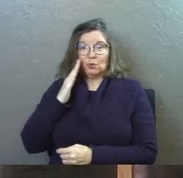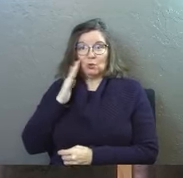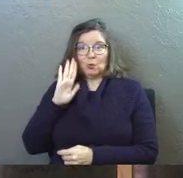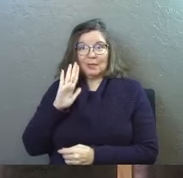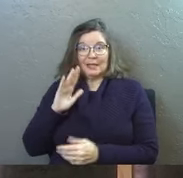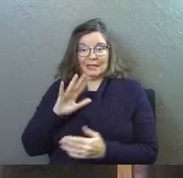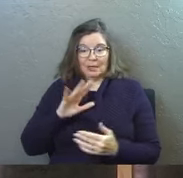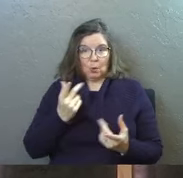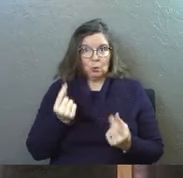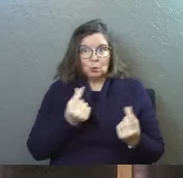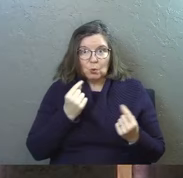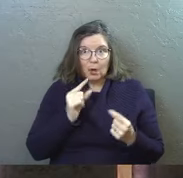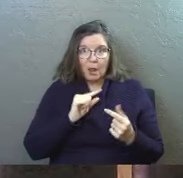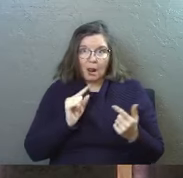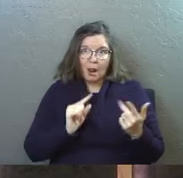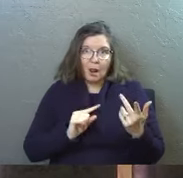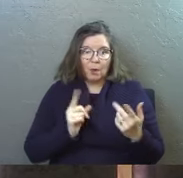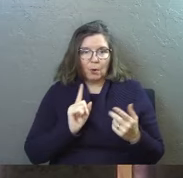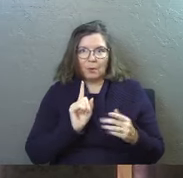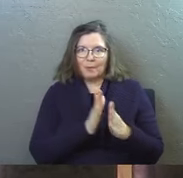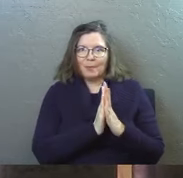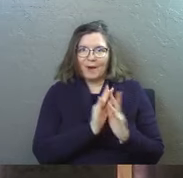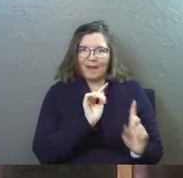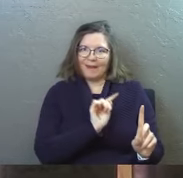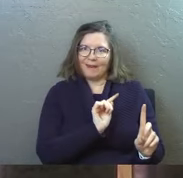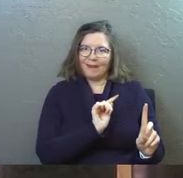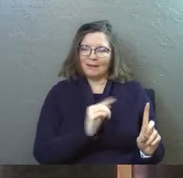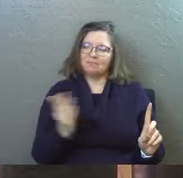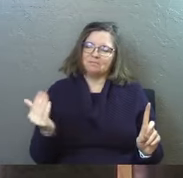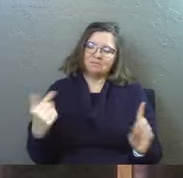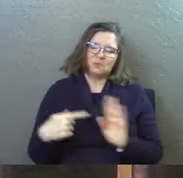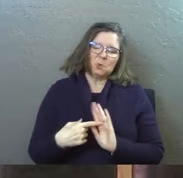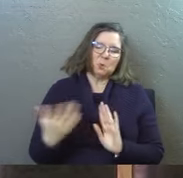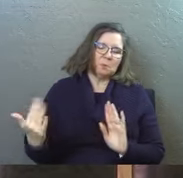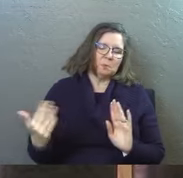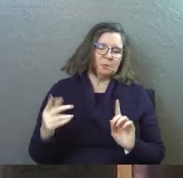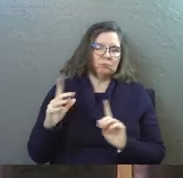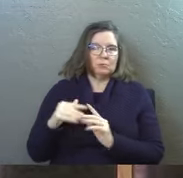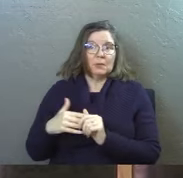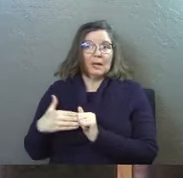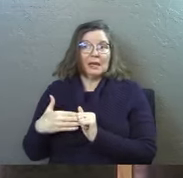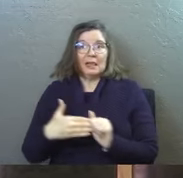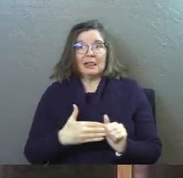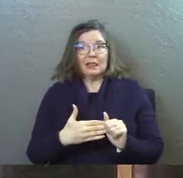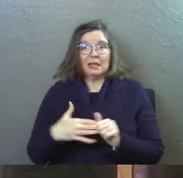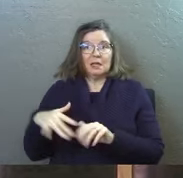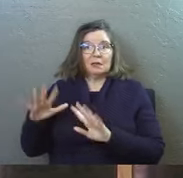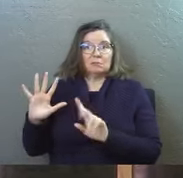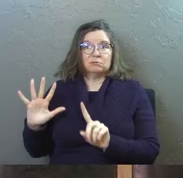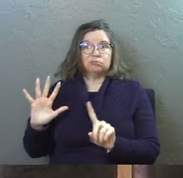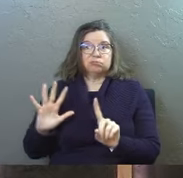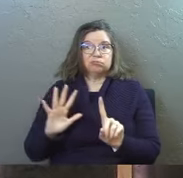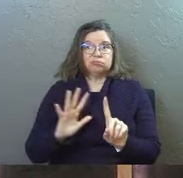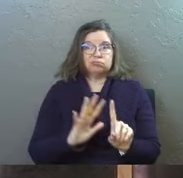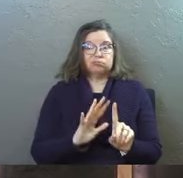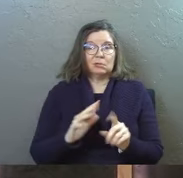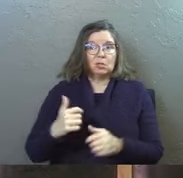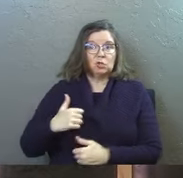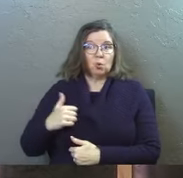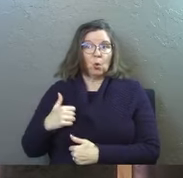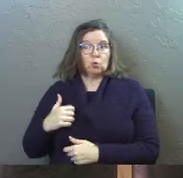Jesus' patterns. He knew he would be there praying and he leads soldiers there to arrest Jesus.